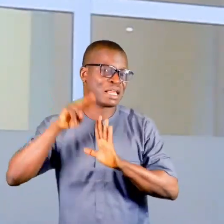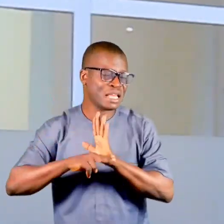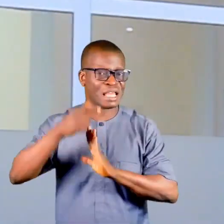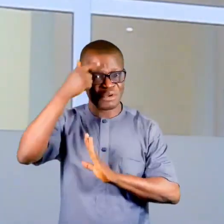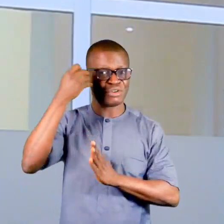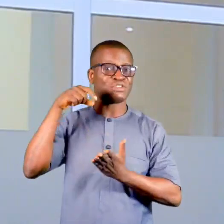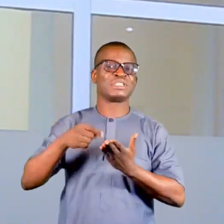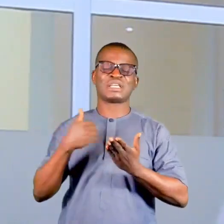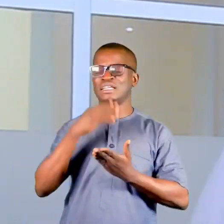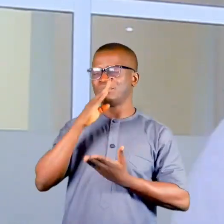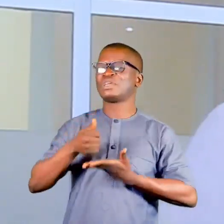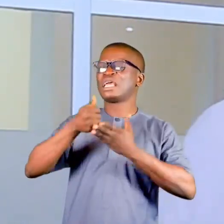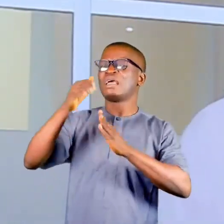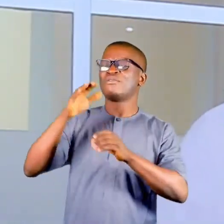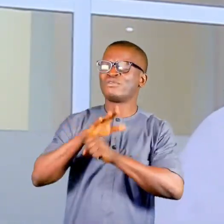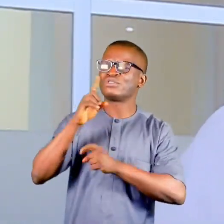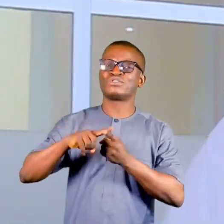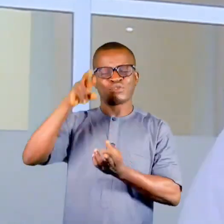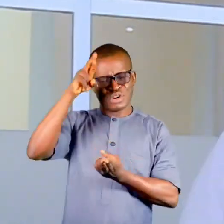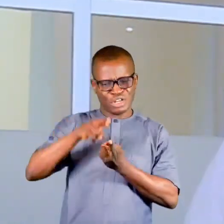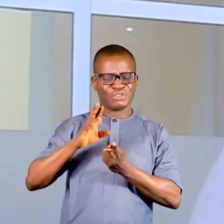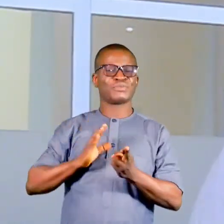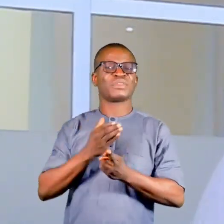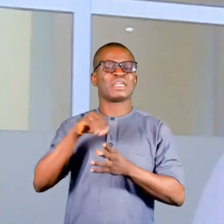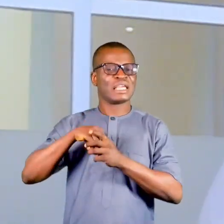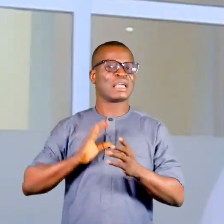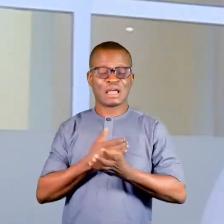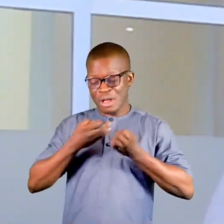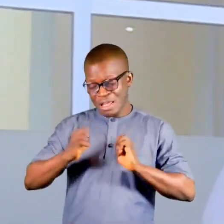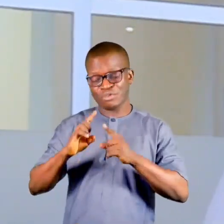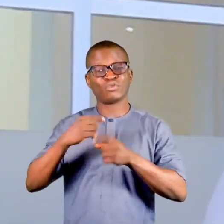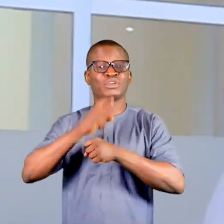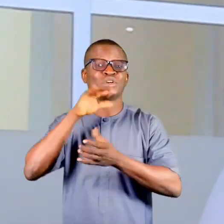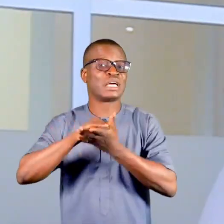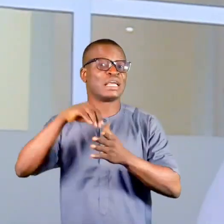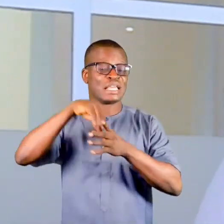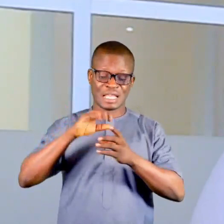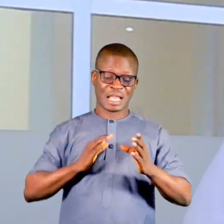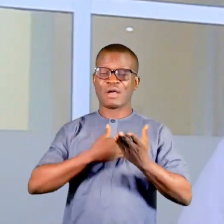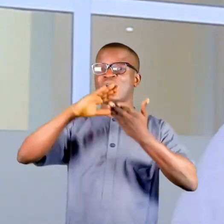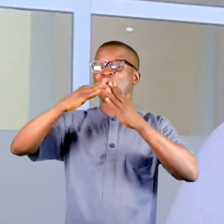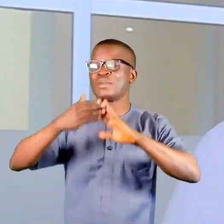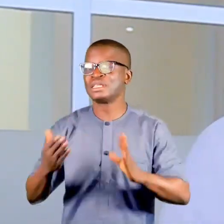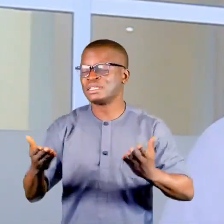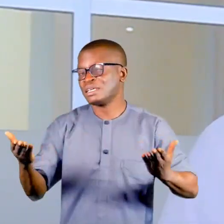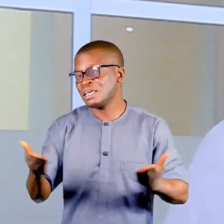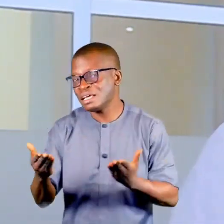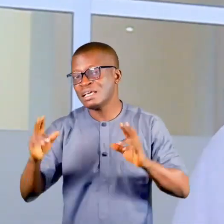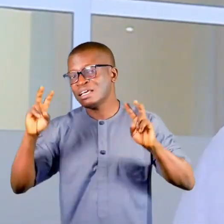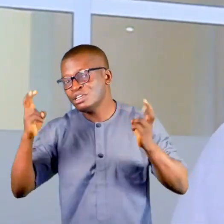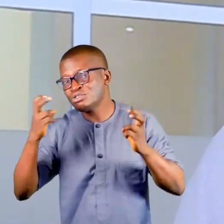of this awareness has been helped to reduce. our effort is to make sure that in our communities